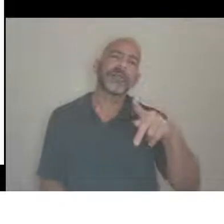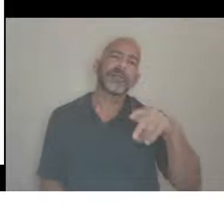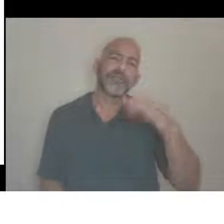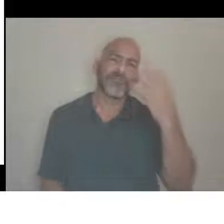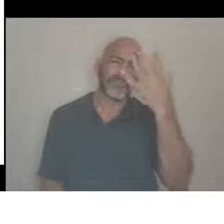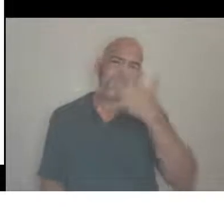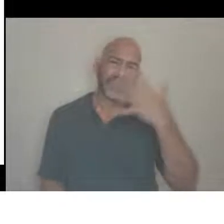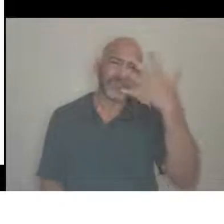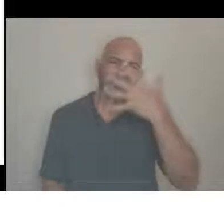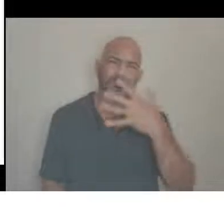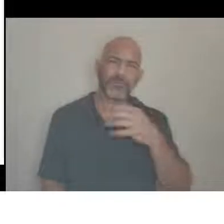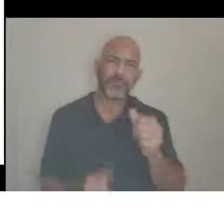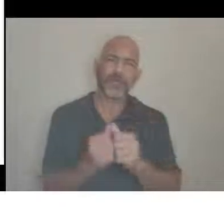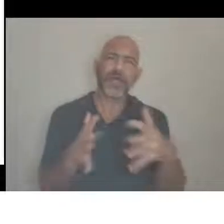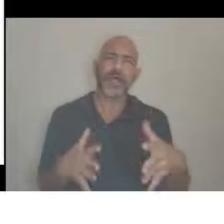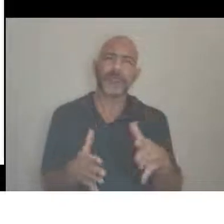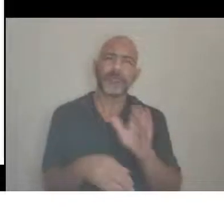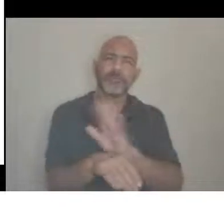most people to read.